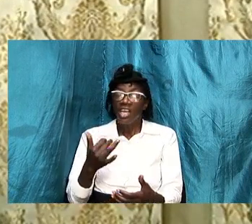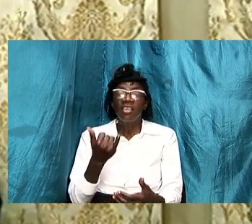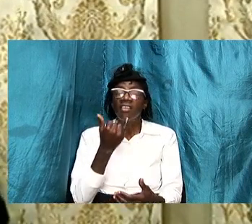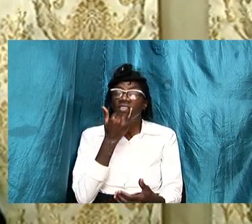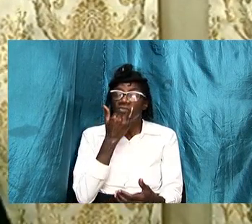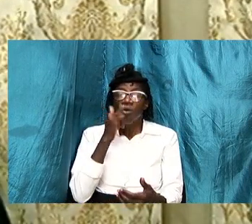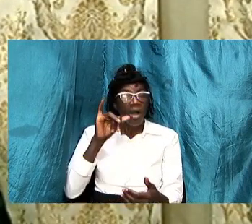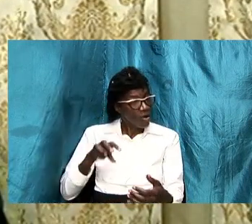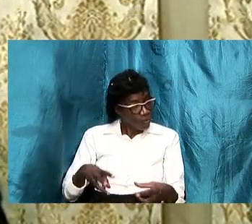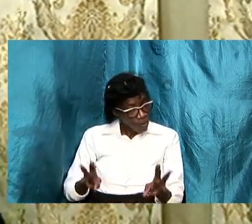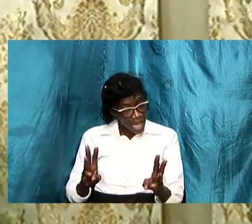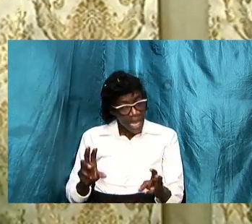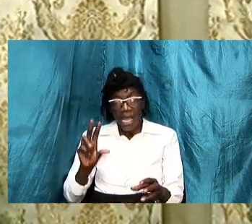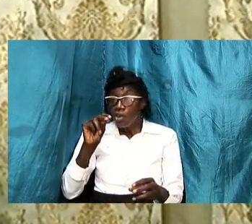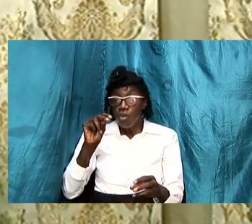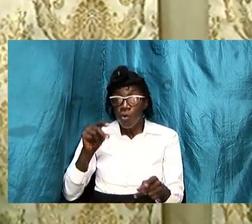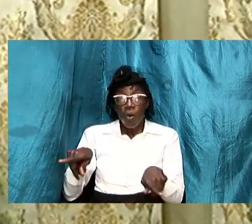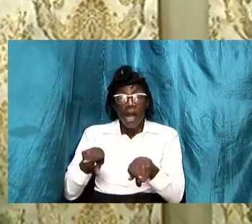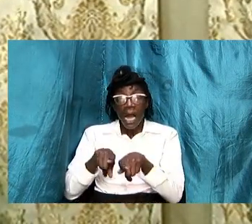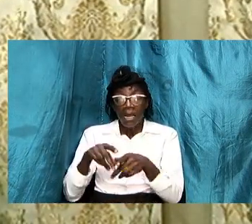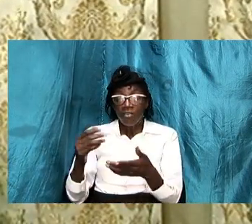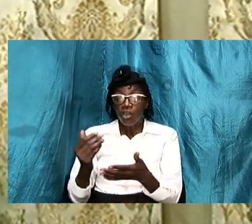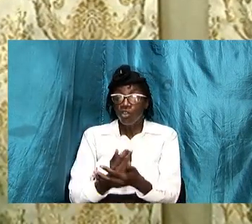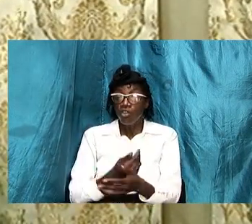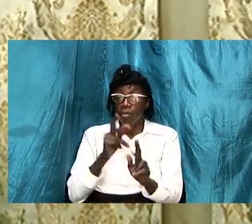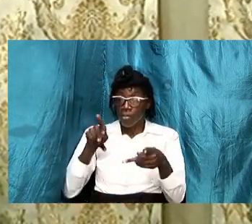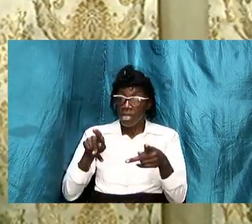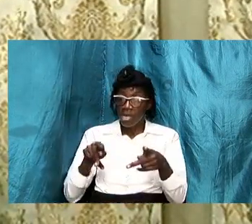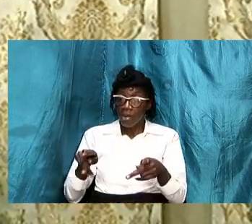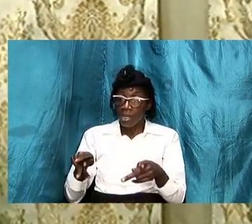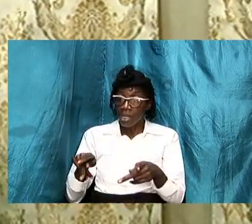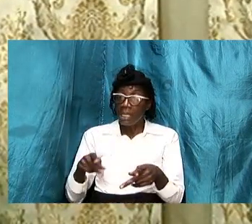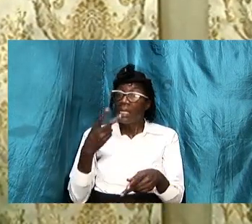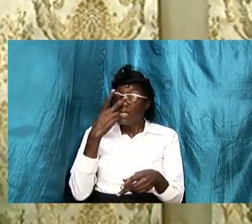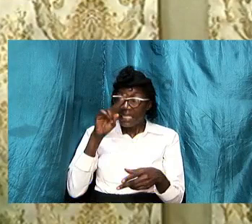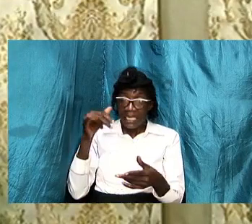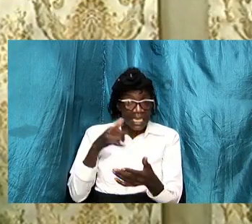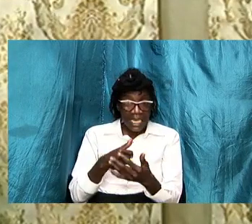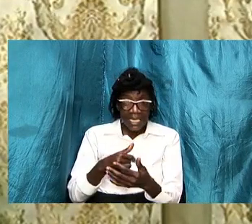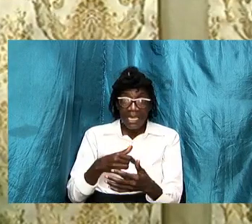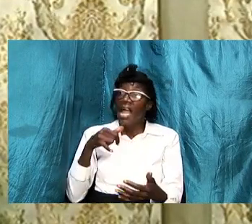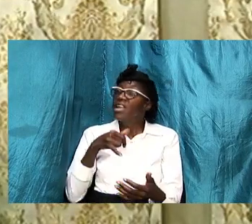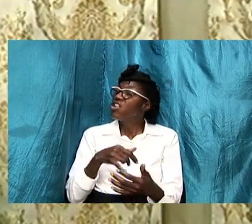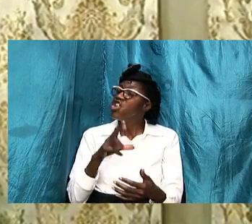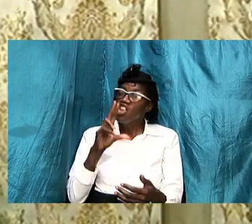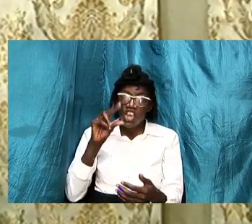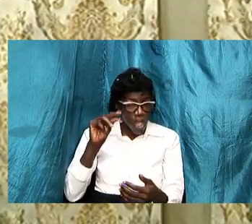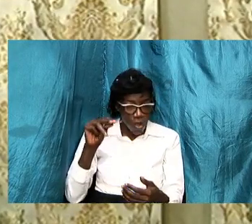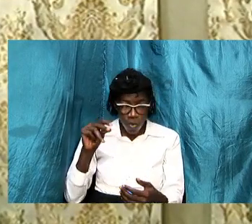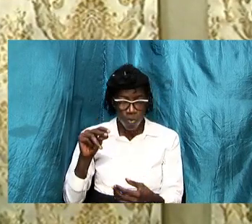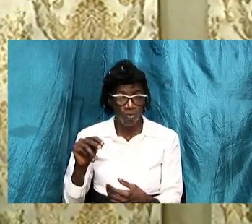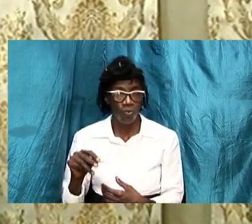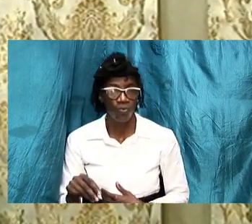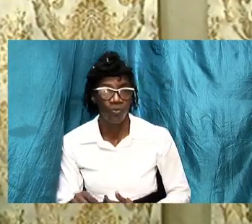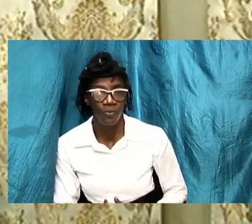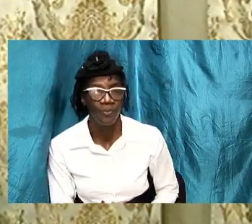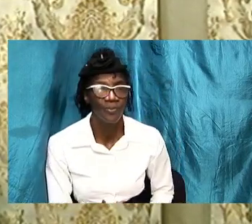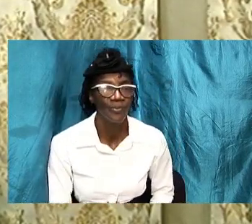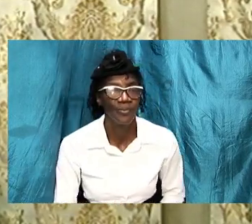as some folks would make it out to be it is not and we want to